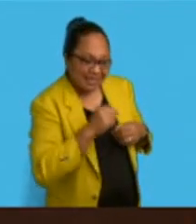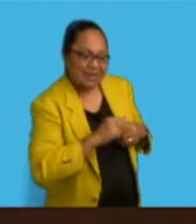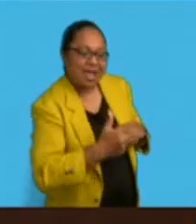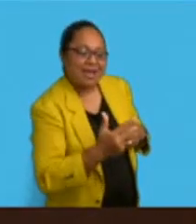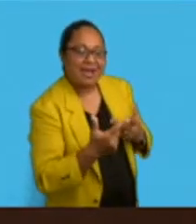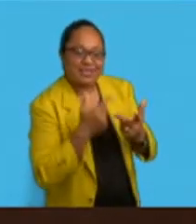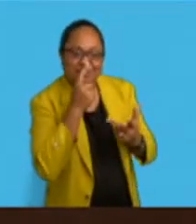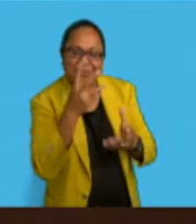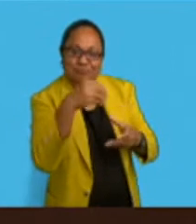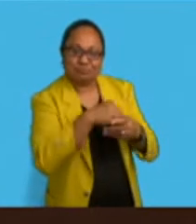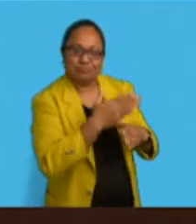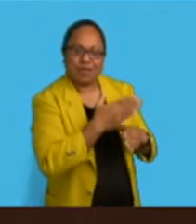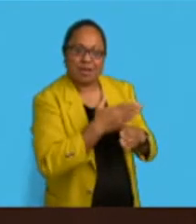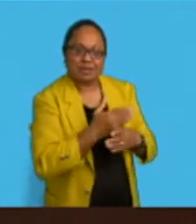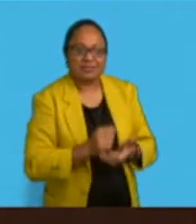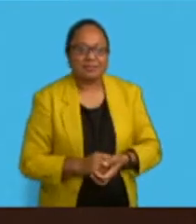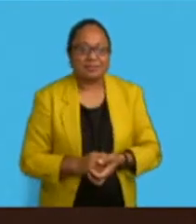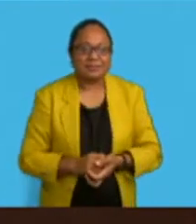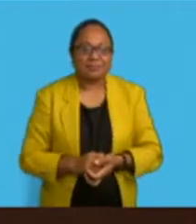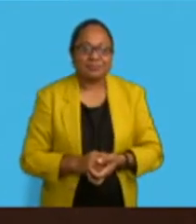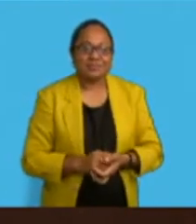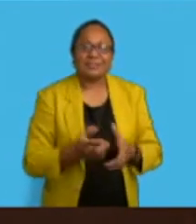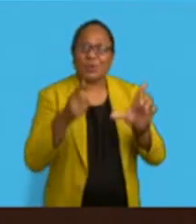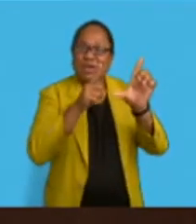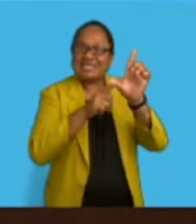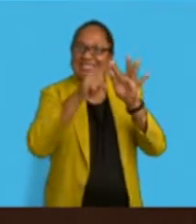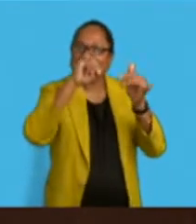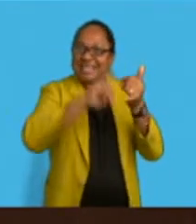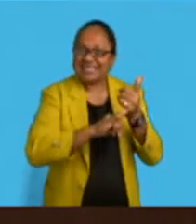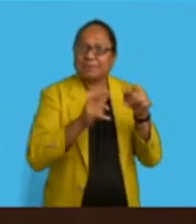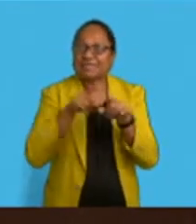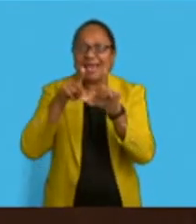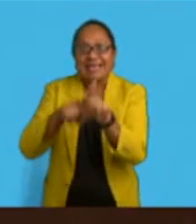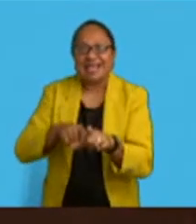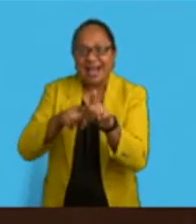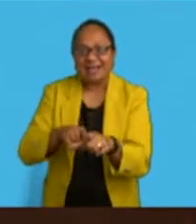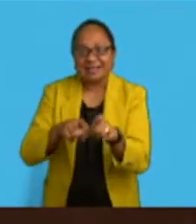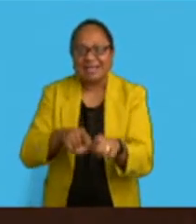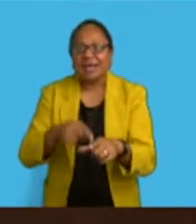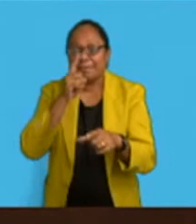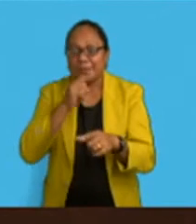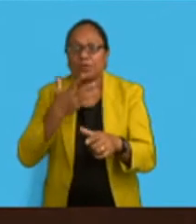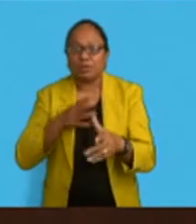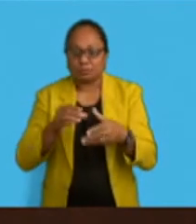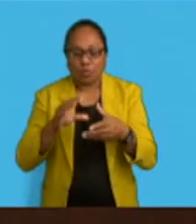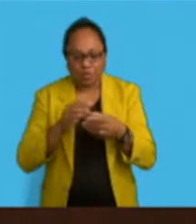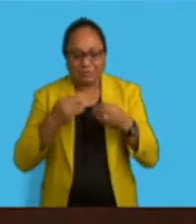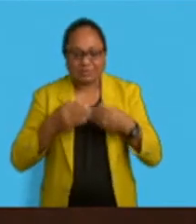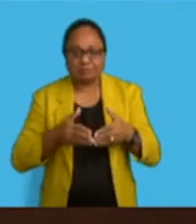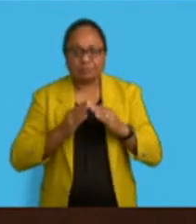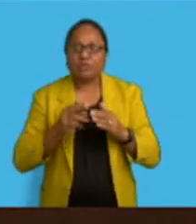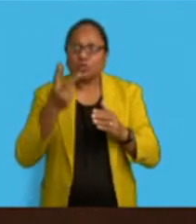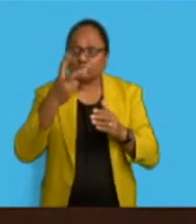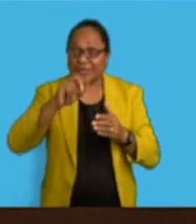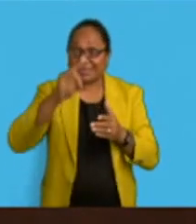Scheme, or what we call in acronym, YES, as it will be known, will offer grants up to a maximum of $20,000 to